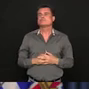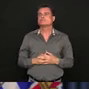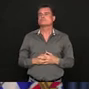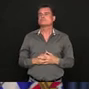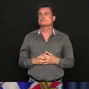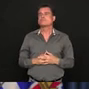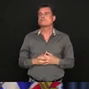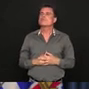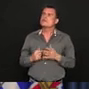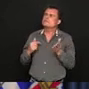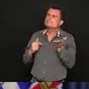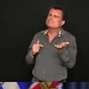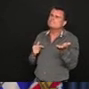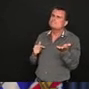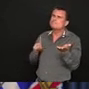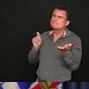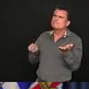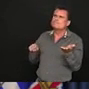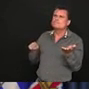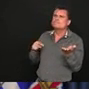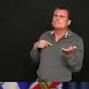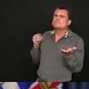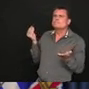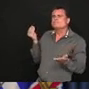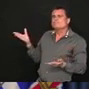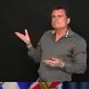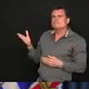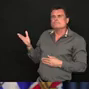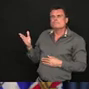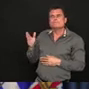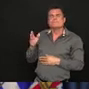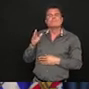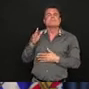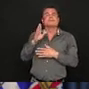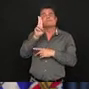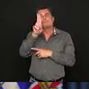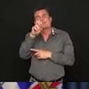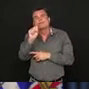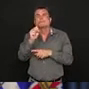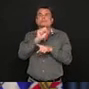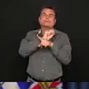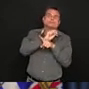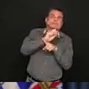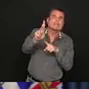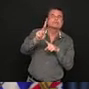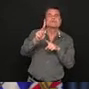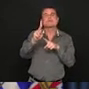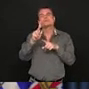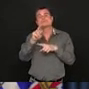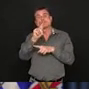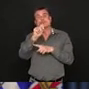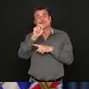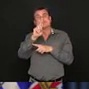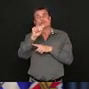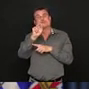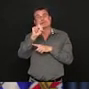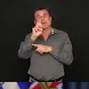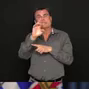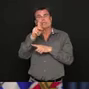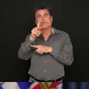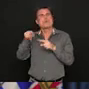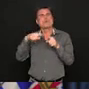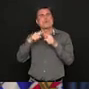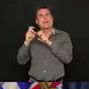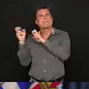ensure its long-term financial sustainability and why help isn't coming sooner to prevent the cuts that were